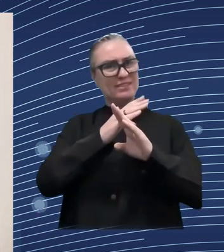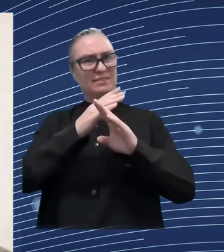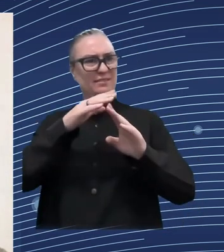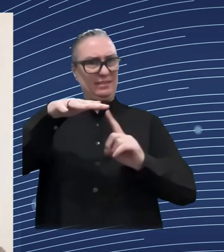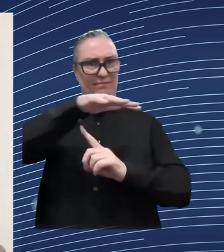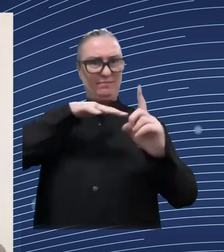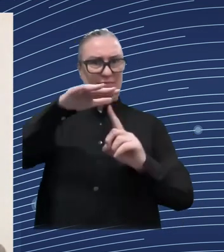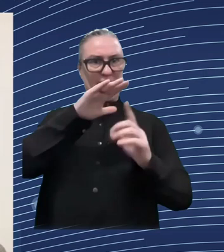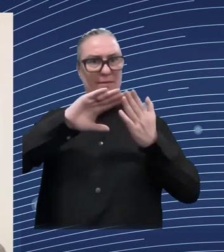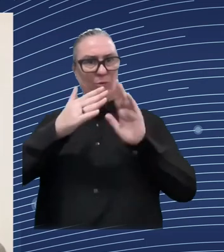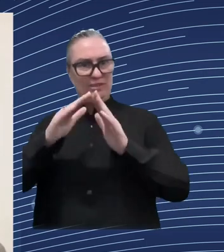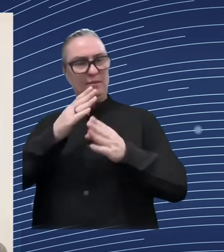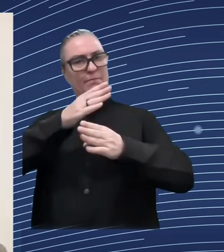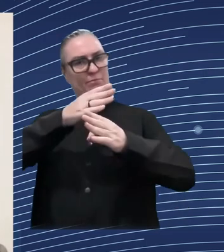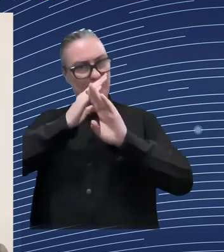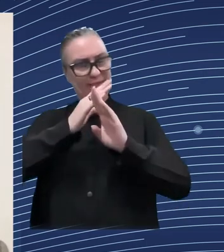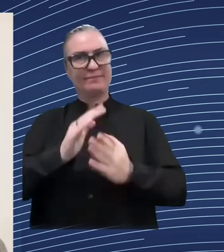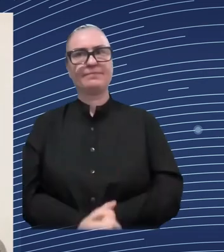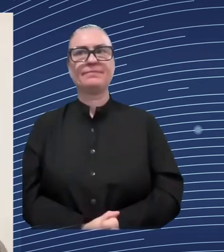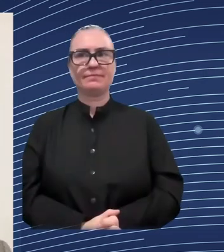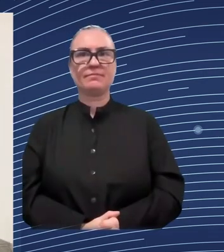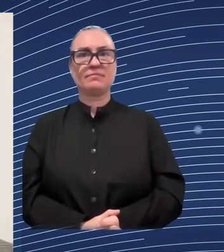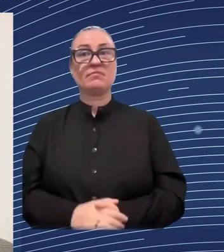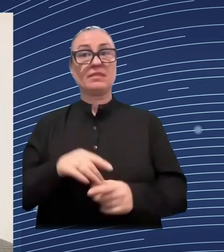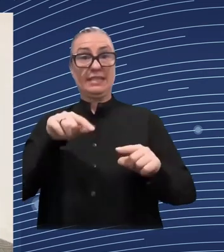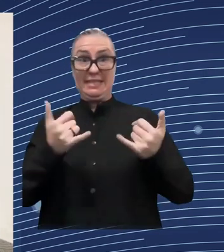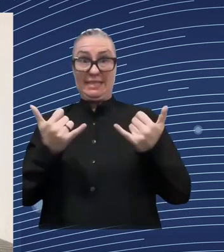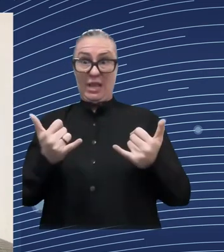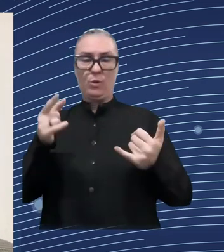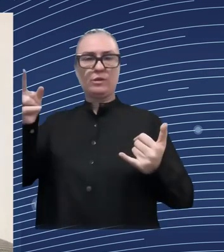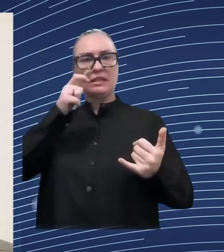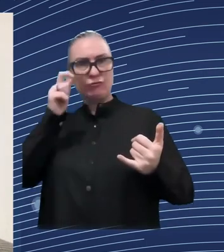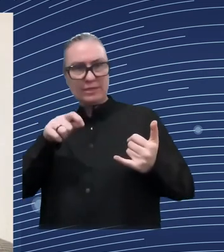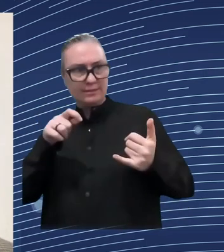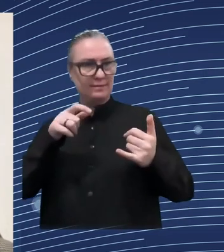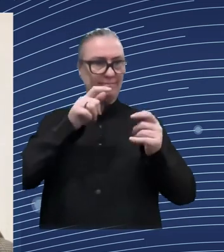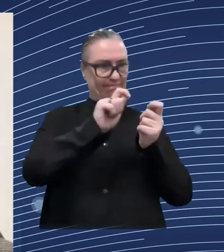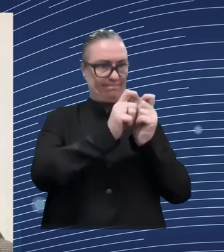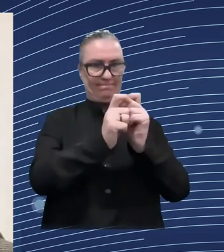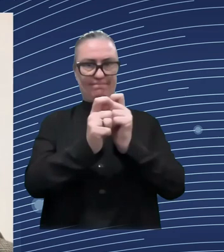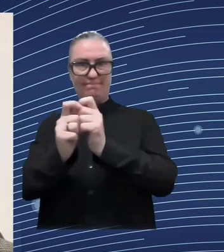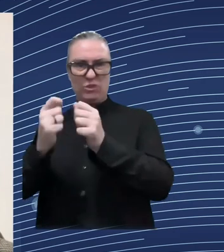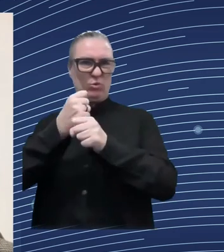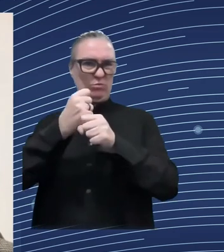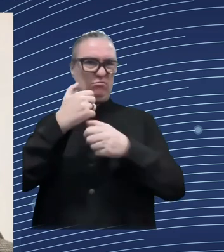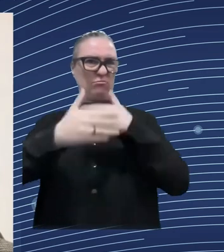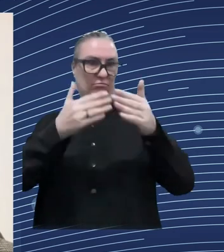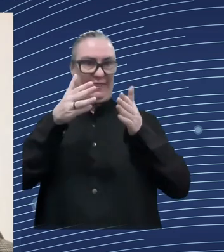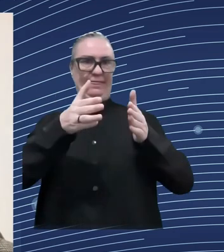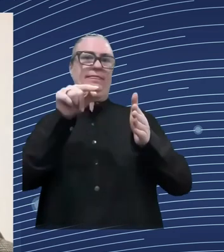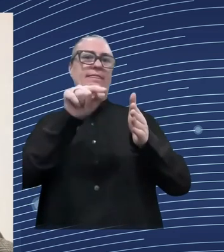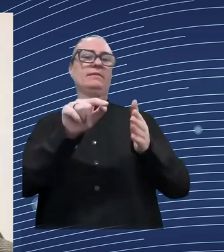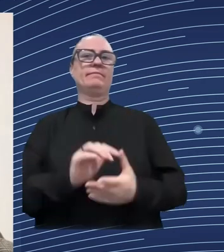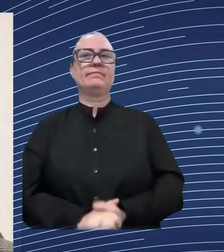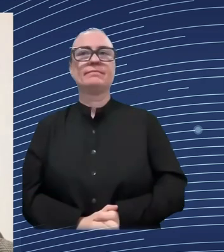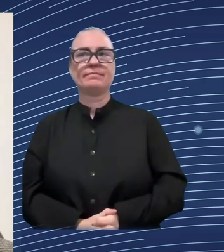thank you very much um and thank you for setting out uh your policy priorities so clearly um clearly i think the focus